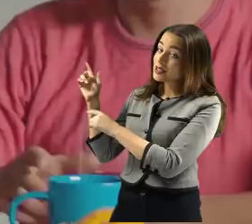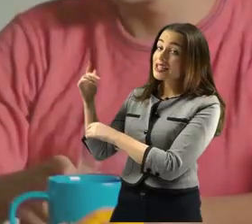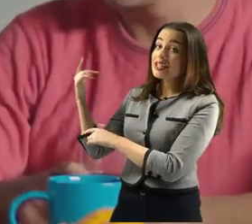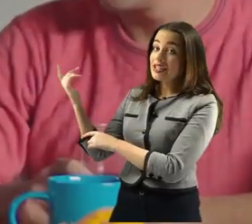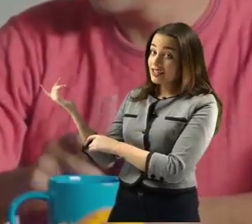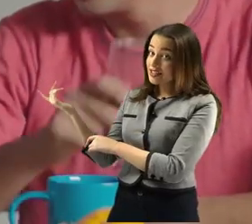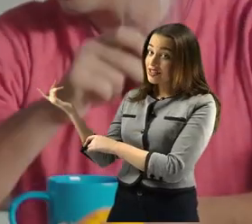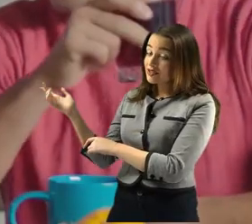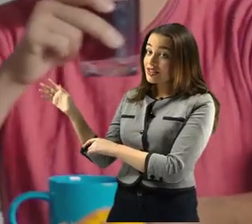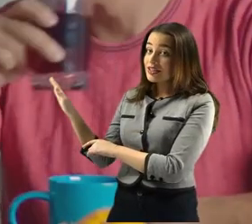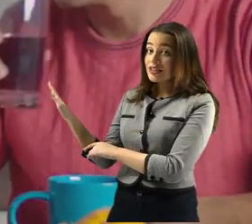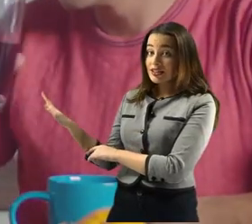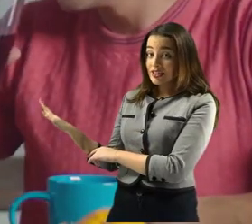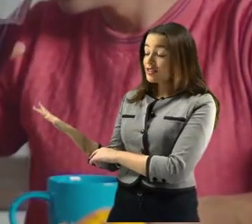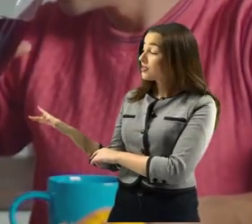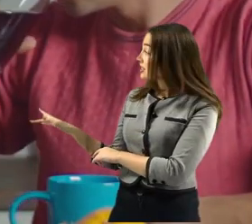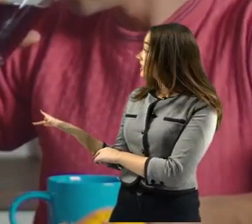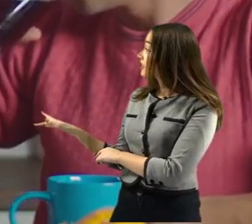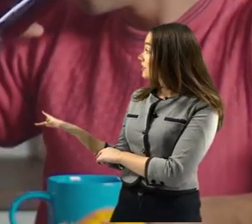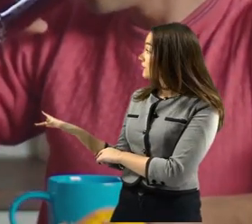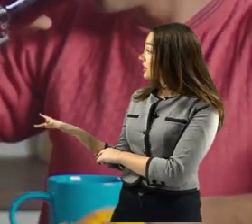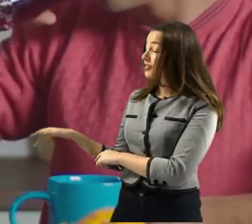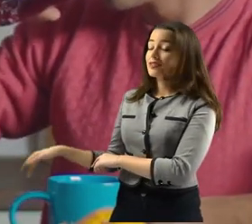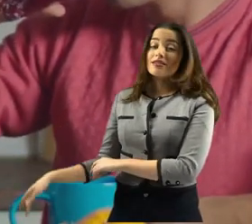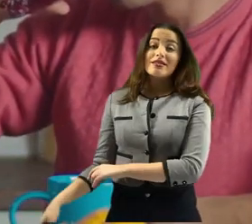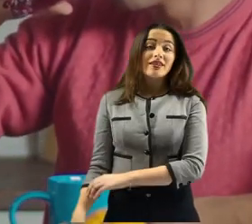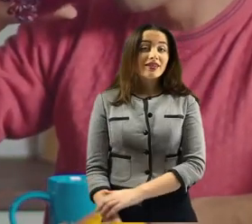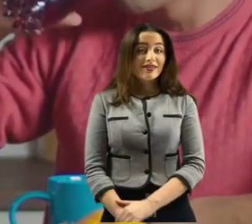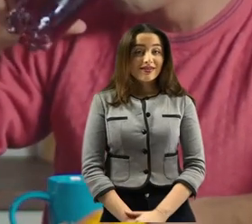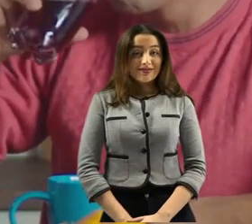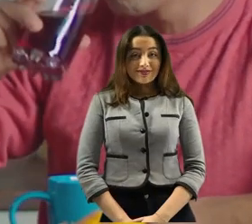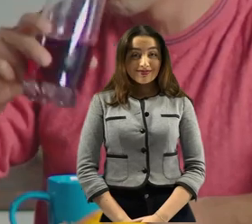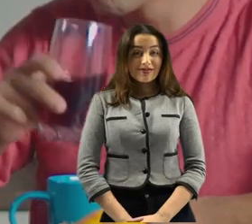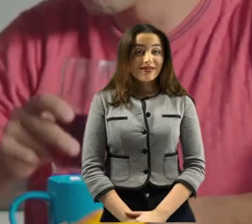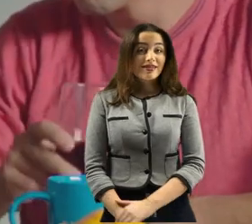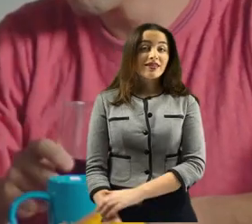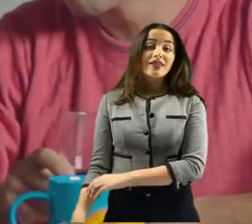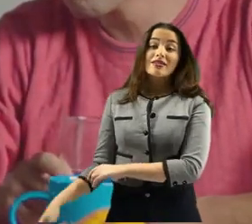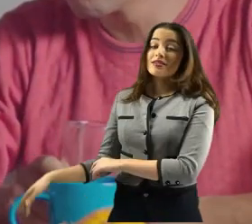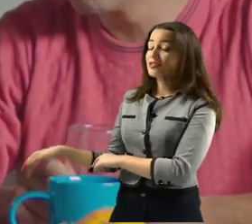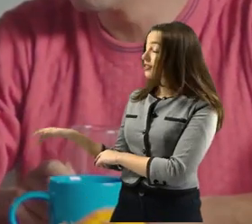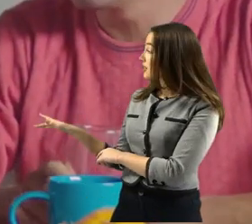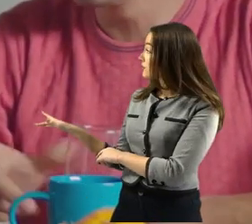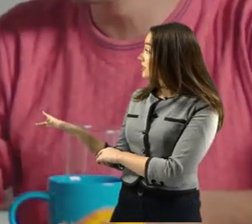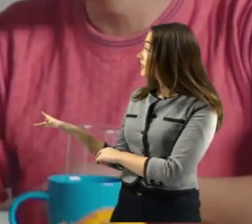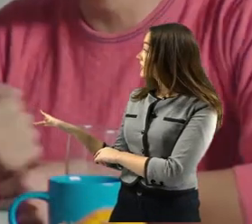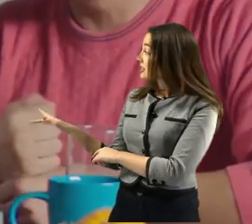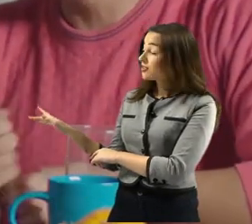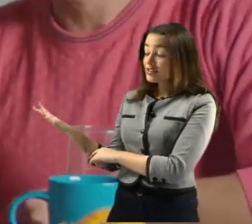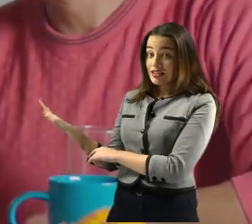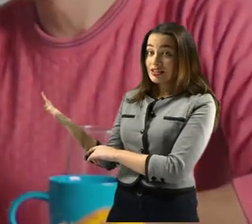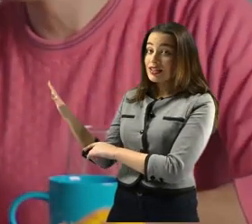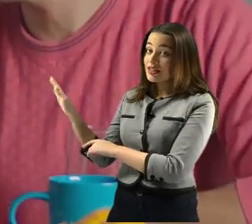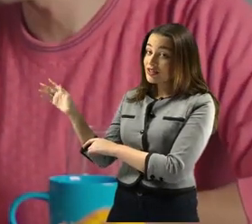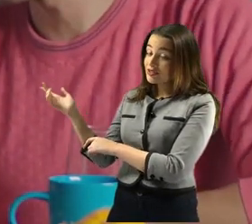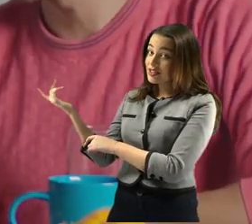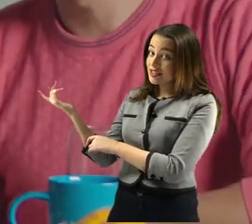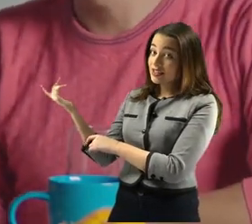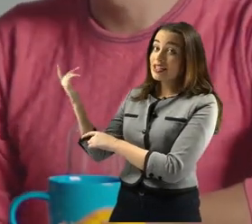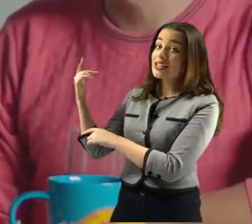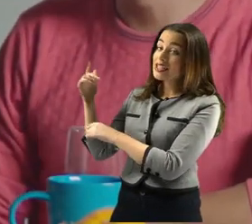judgments. This is a testament to the brain's remarkable plasticity, its ability to adapt and compensate for sensory loss.